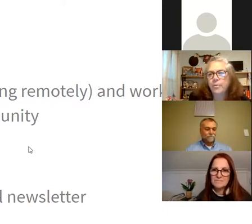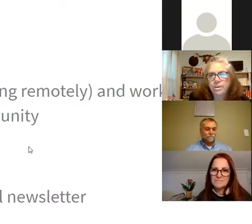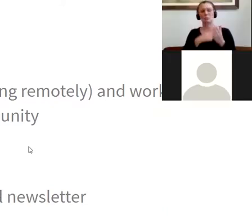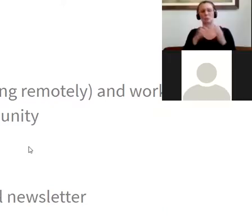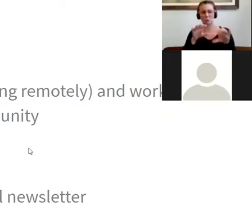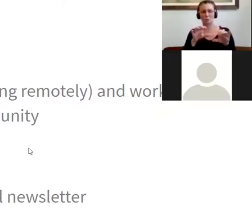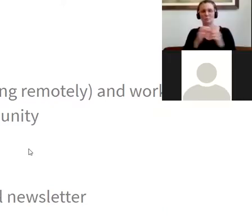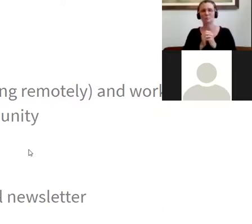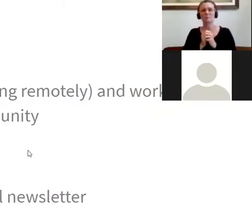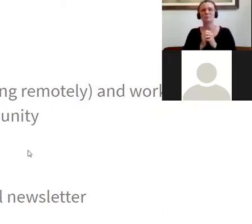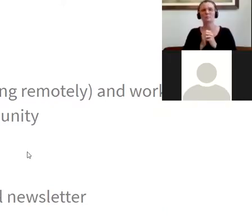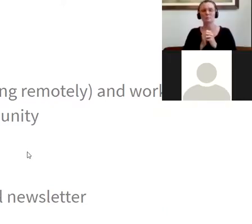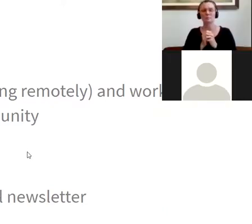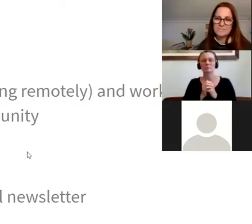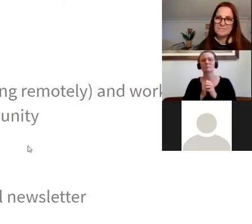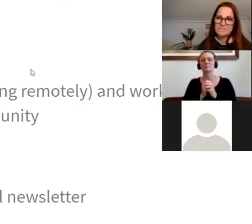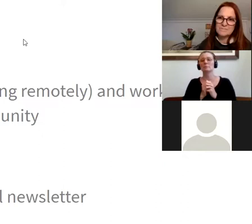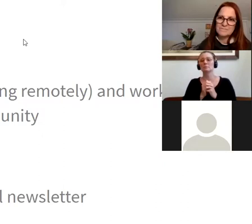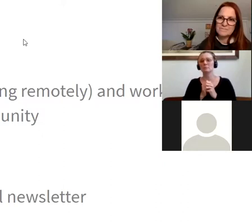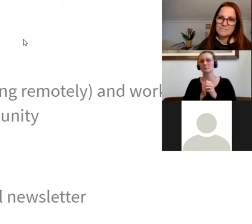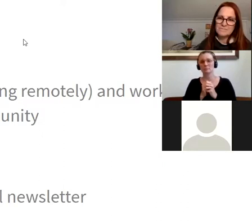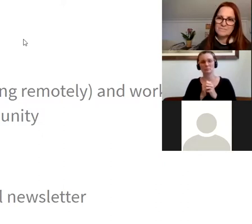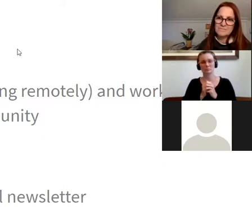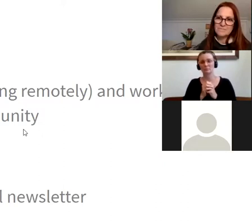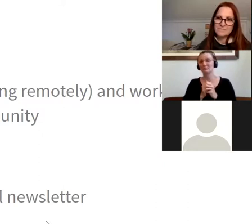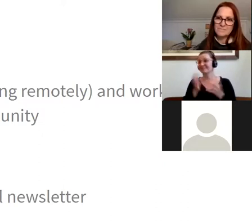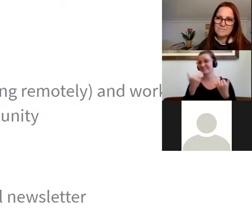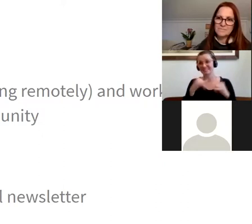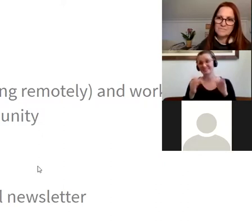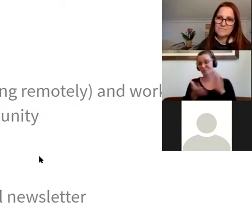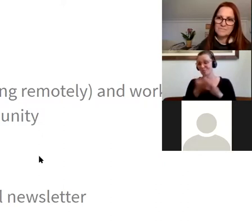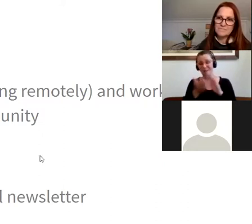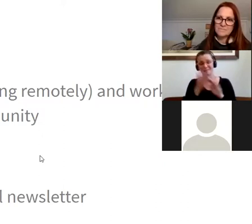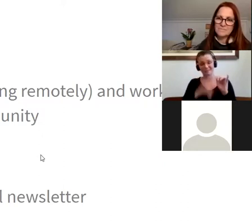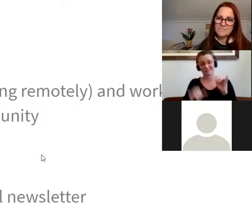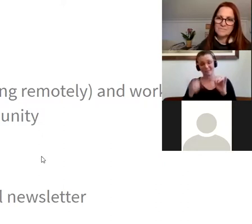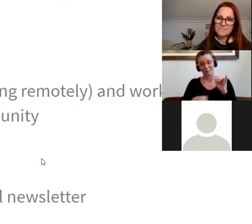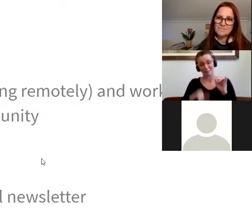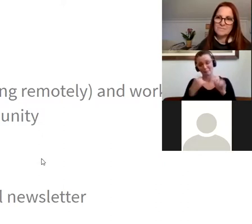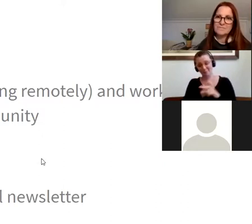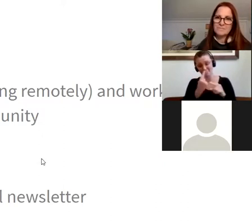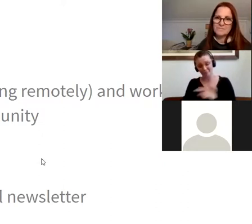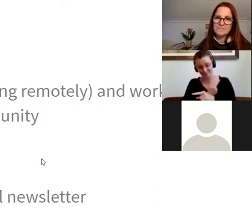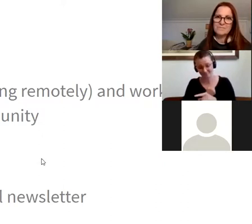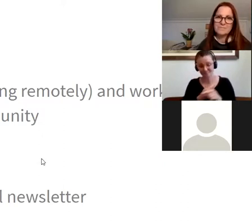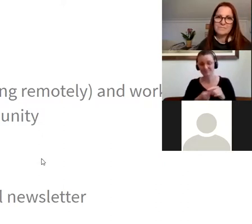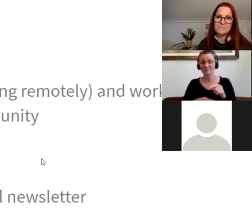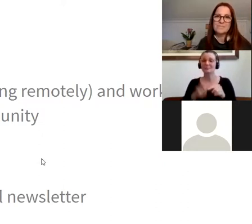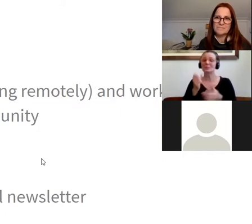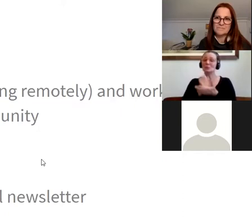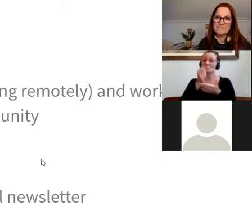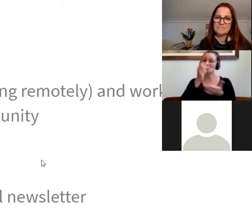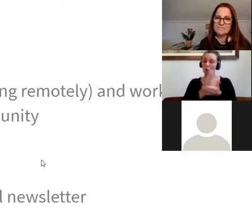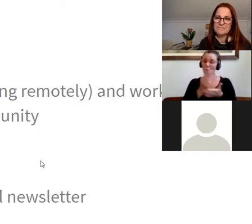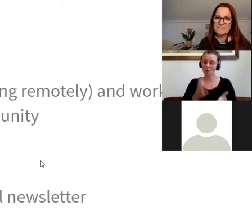operational. The staff is working around the clock. The social work team is still doing 100%